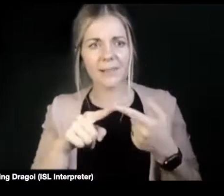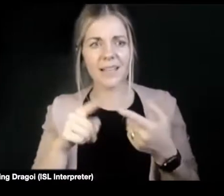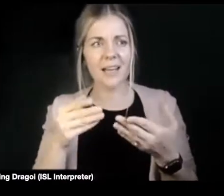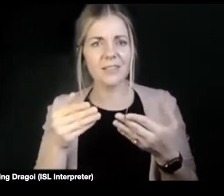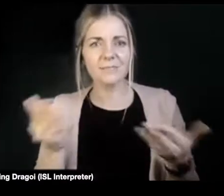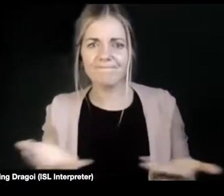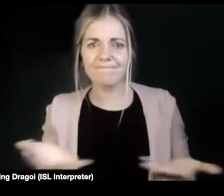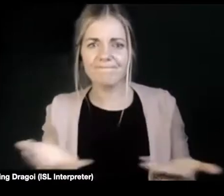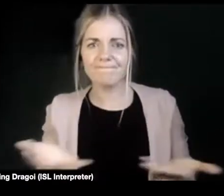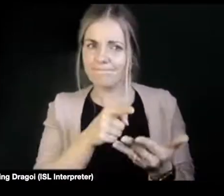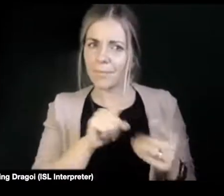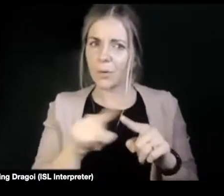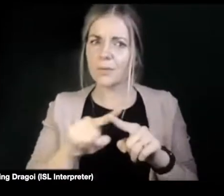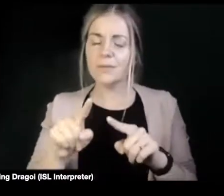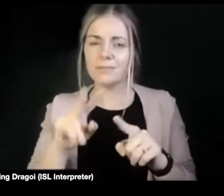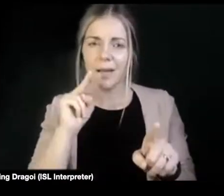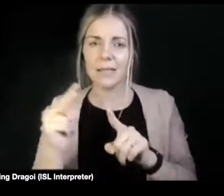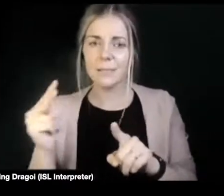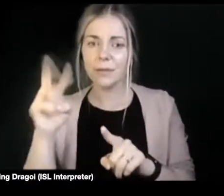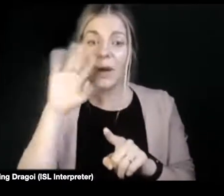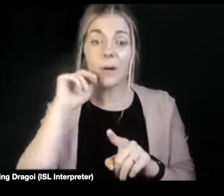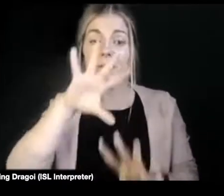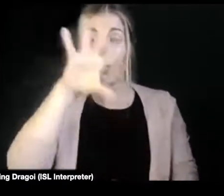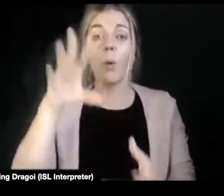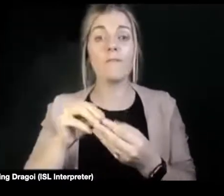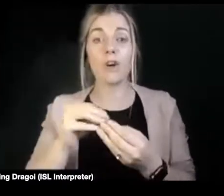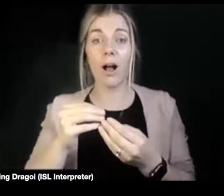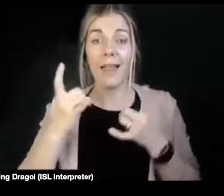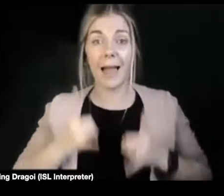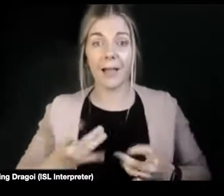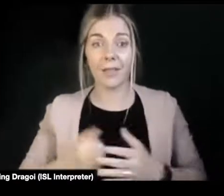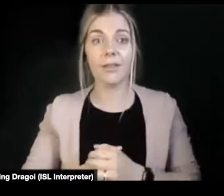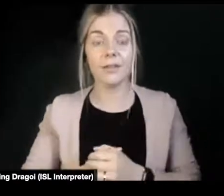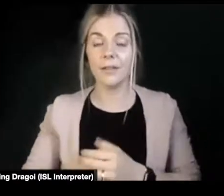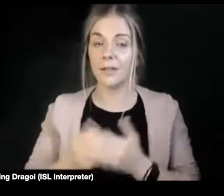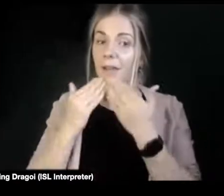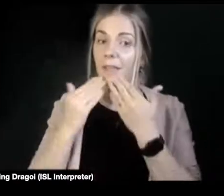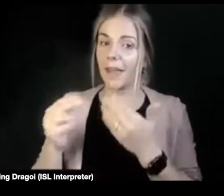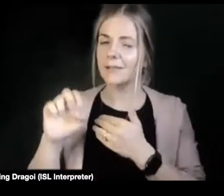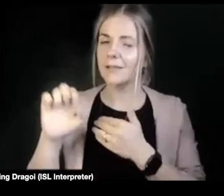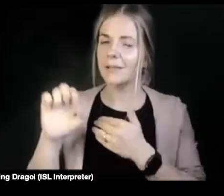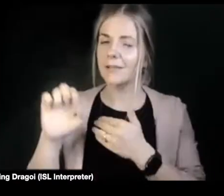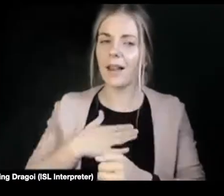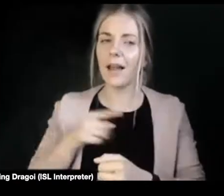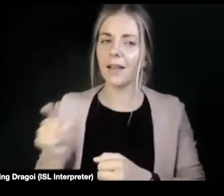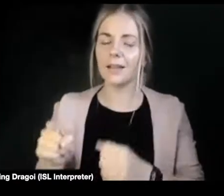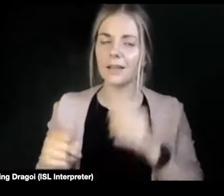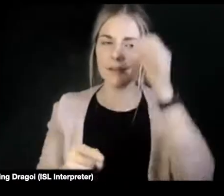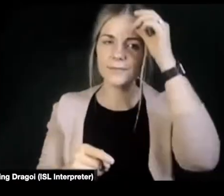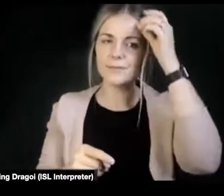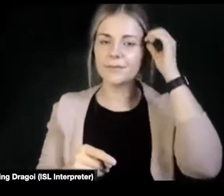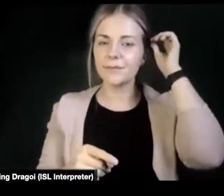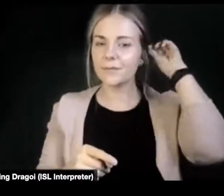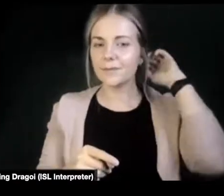of reasons because it's about overall health. Right. Thanks. I like that LGBT mentioned